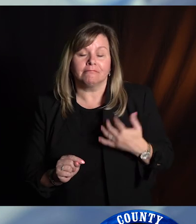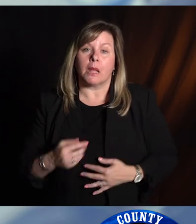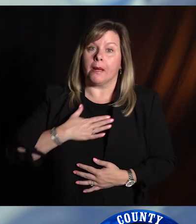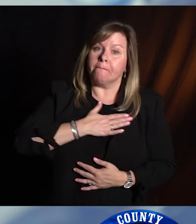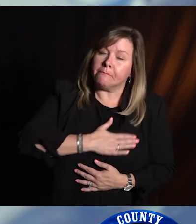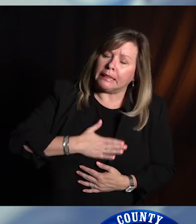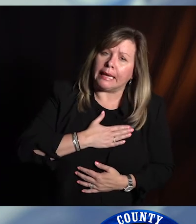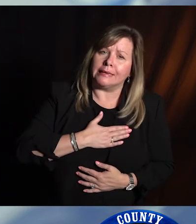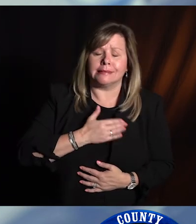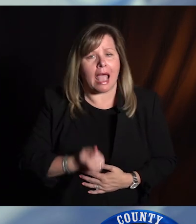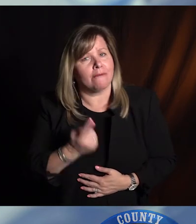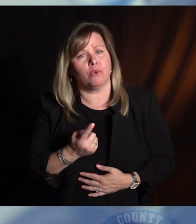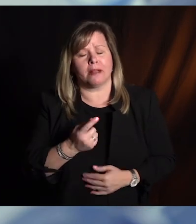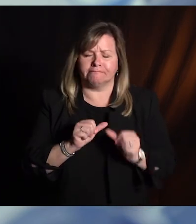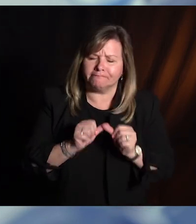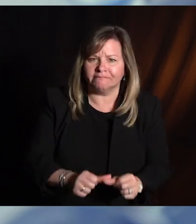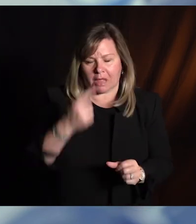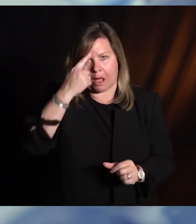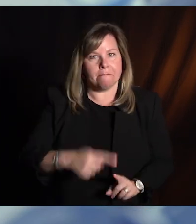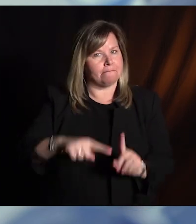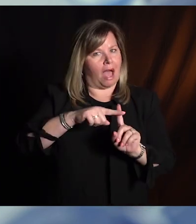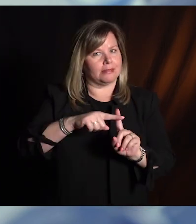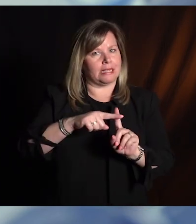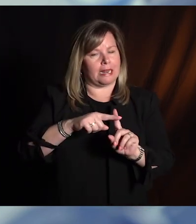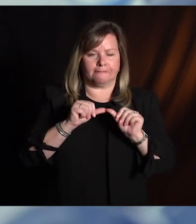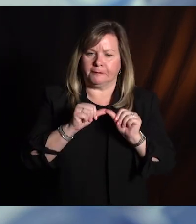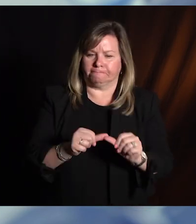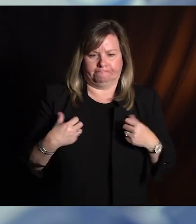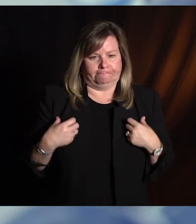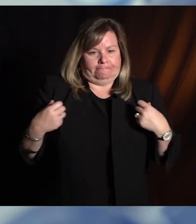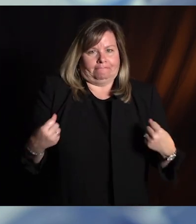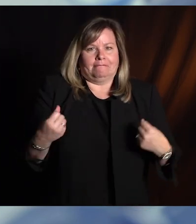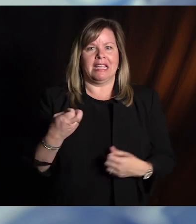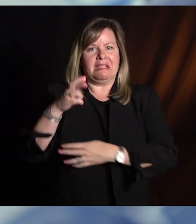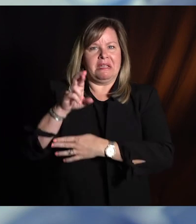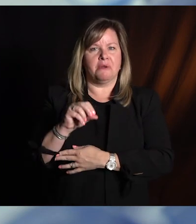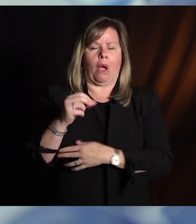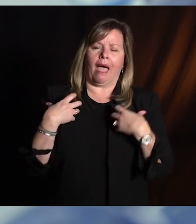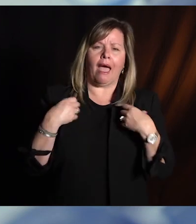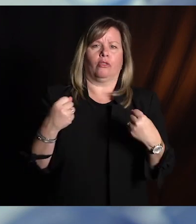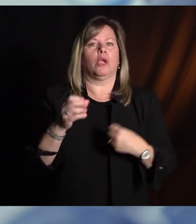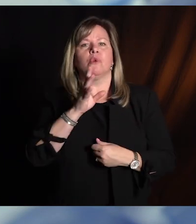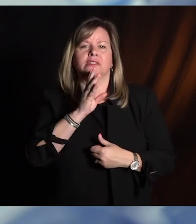please everyone stay positive, stay heroic, and stay healthy. And I'll talk to you again very soon. Thank you.